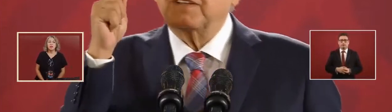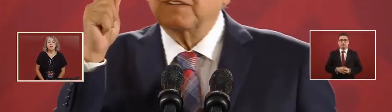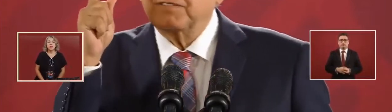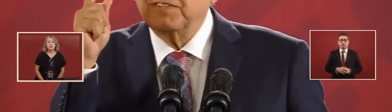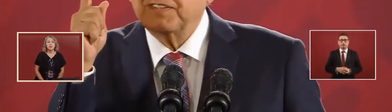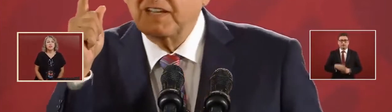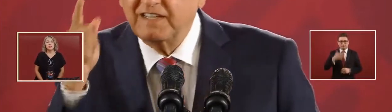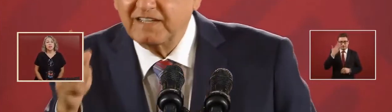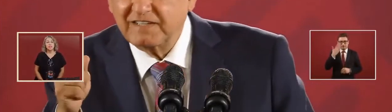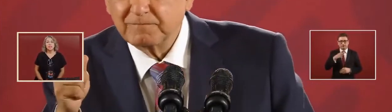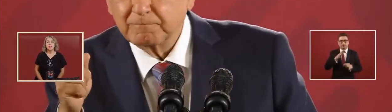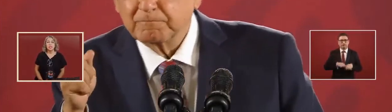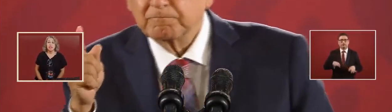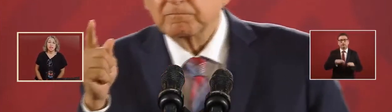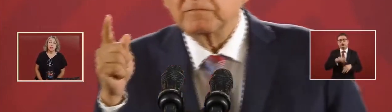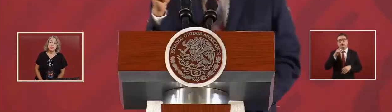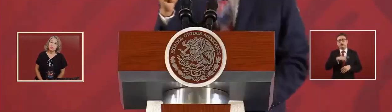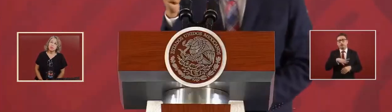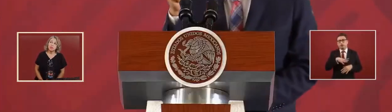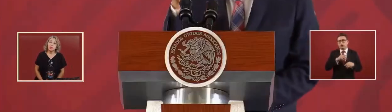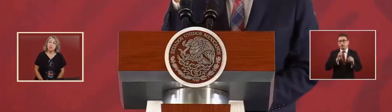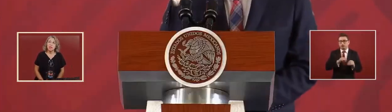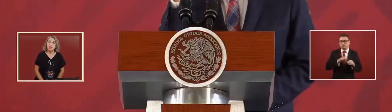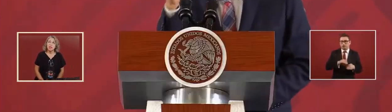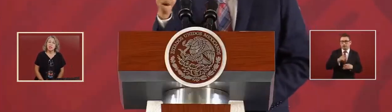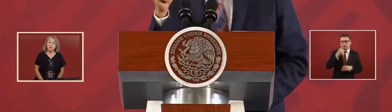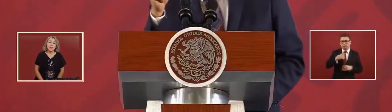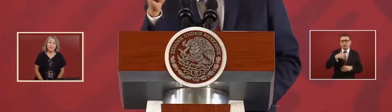district attorney that is anti-corrupt,